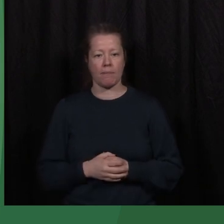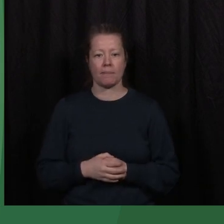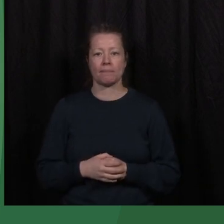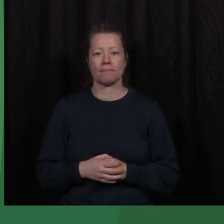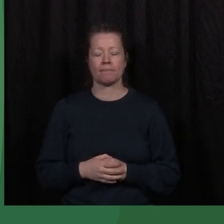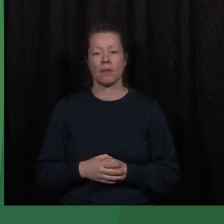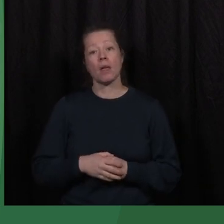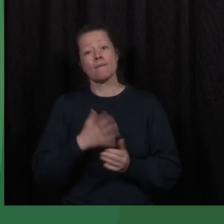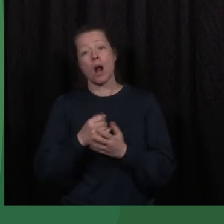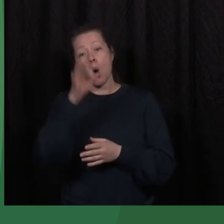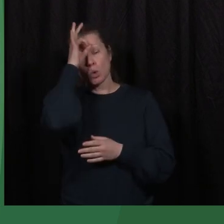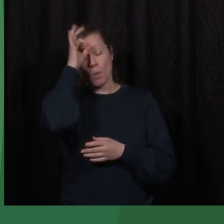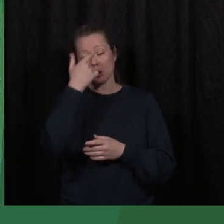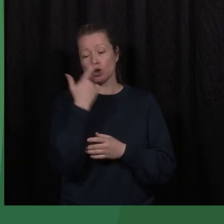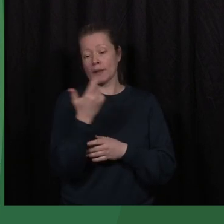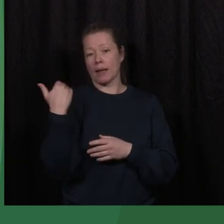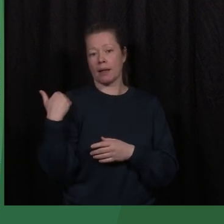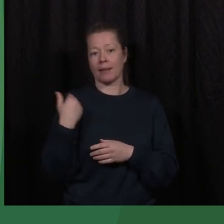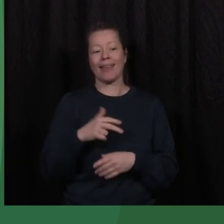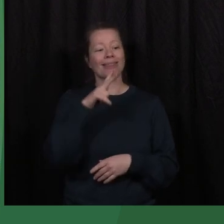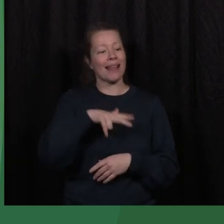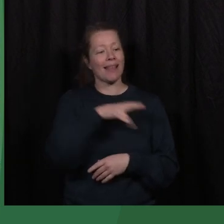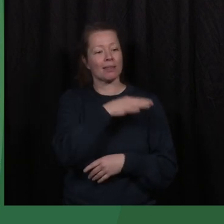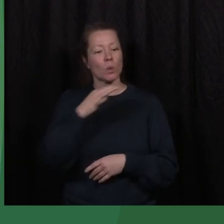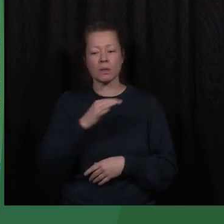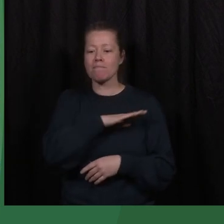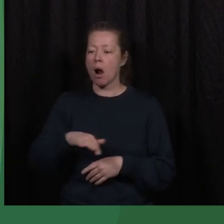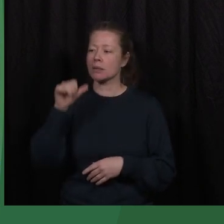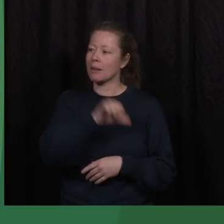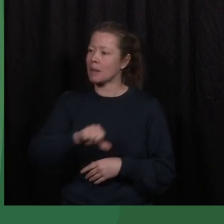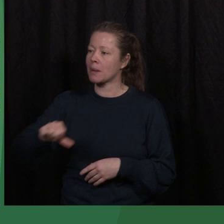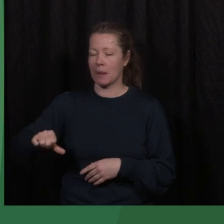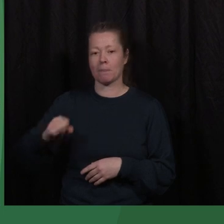Since October 7th, 13,000 children have been killed in Gaza.